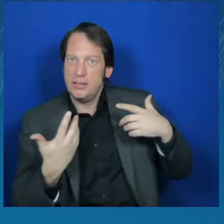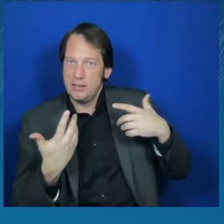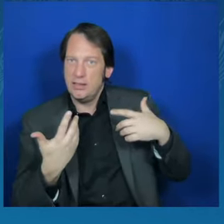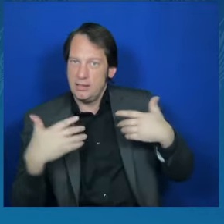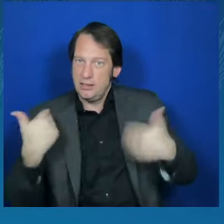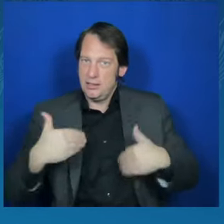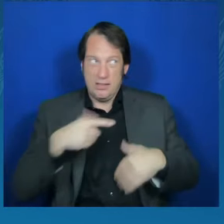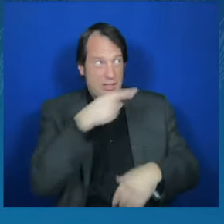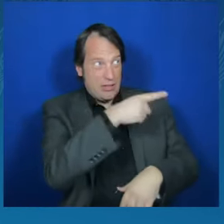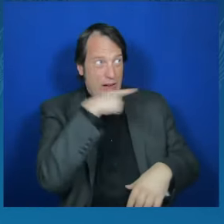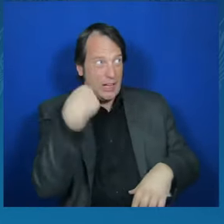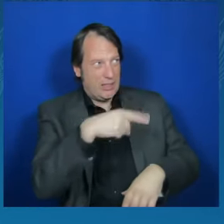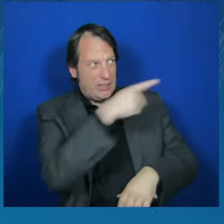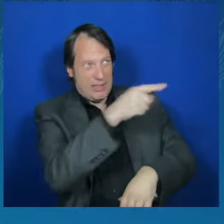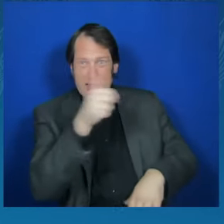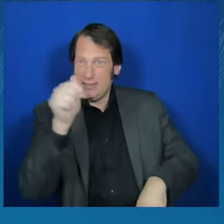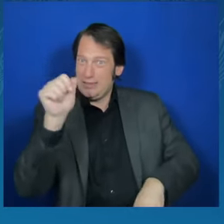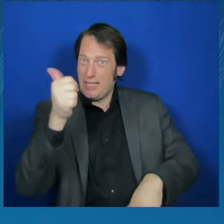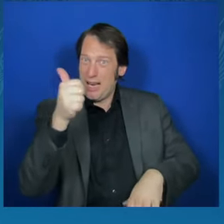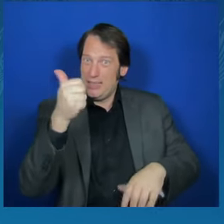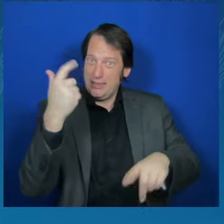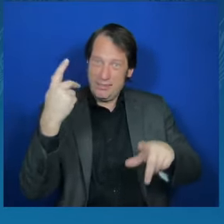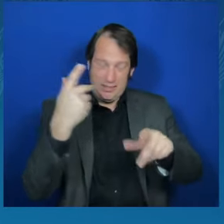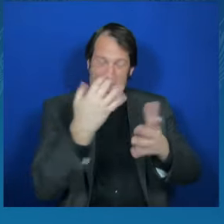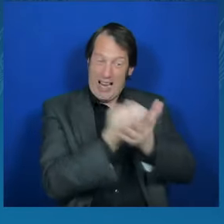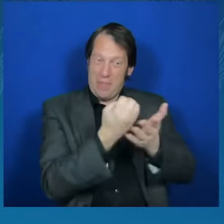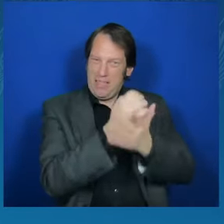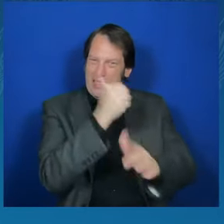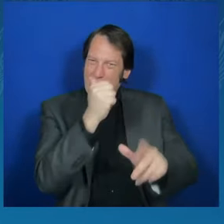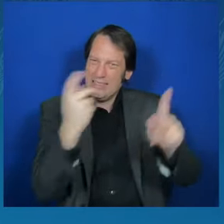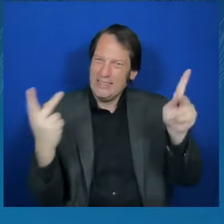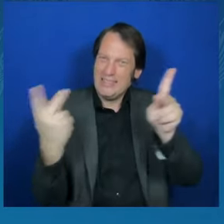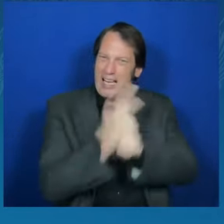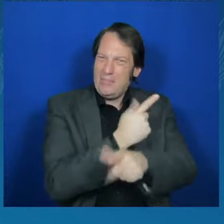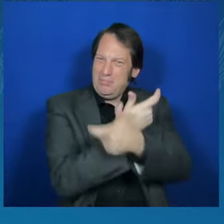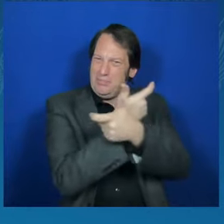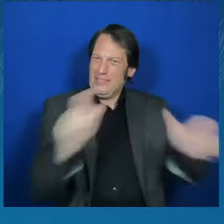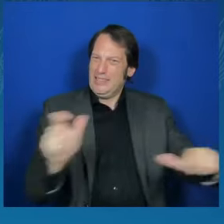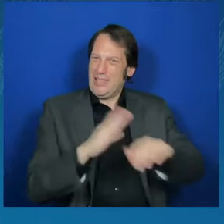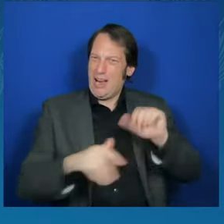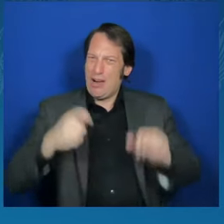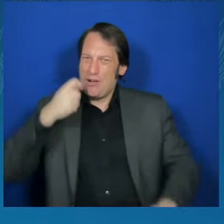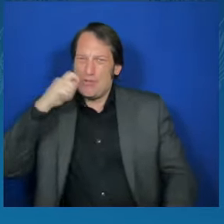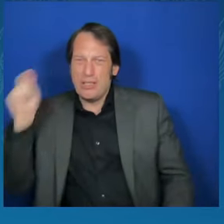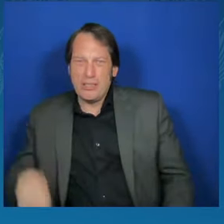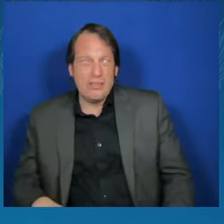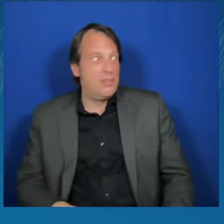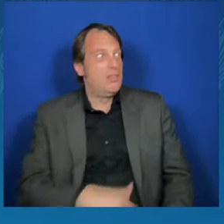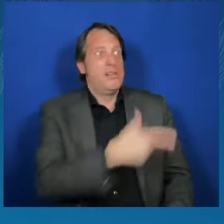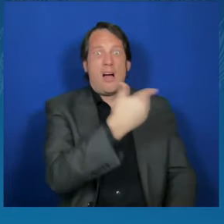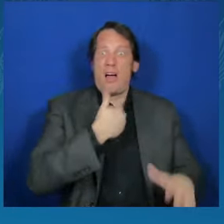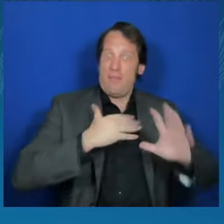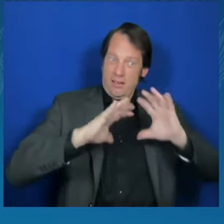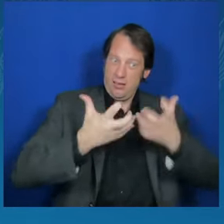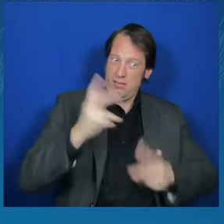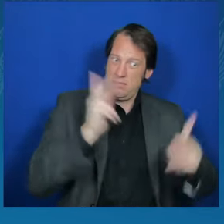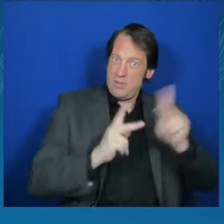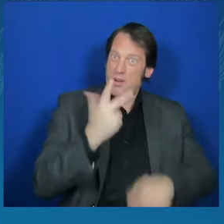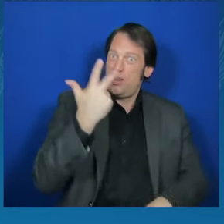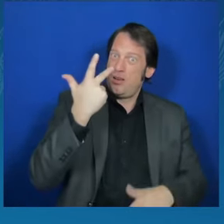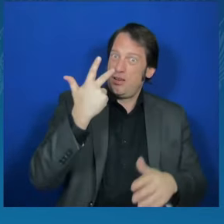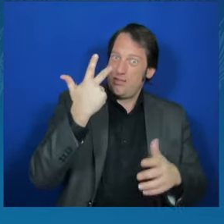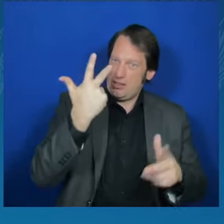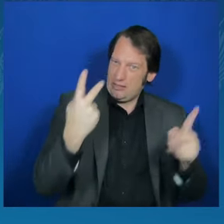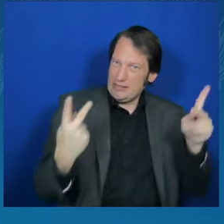a population three times larger, and a military that once ranked as the second best in the world.